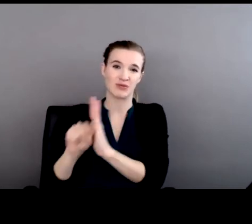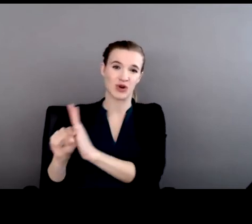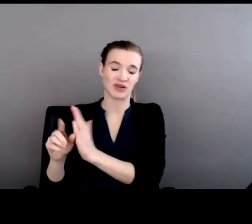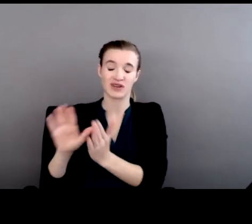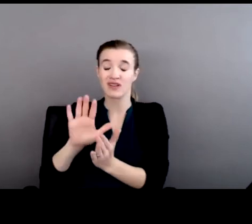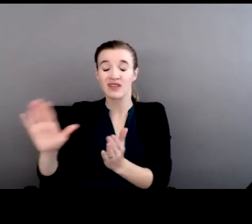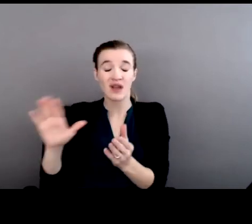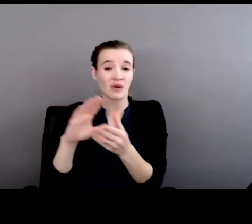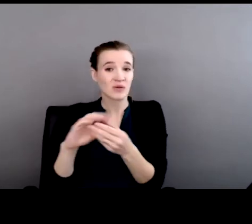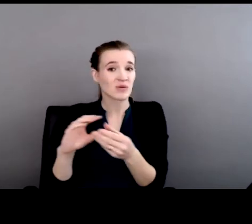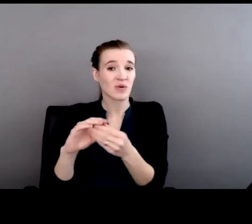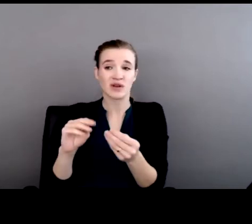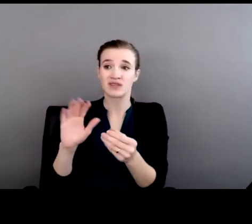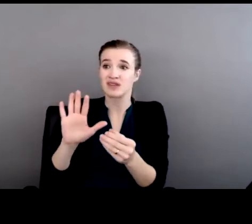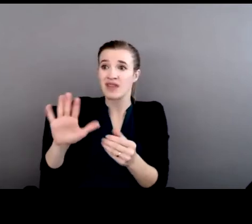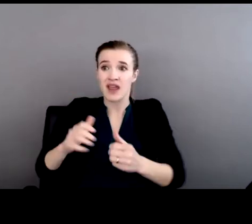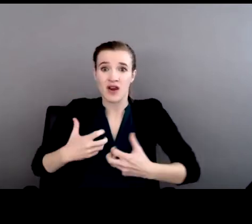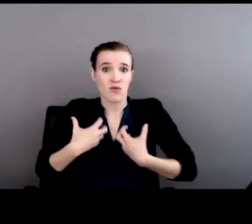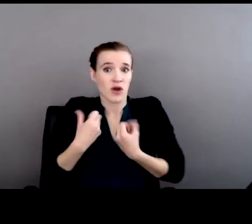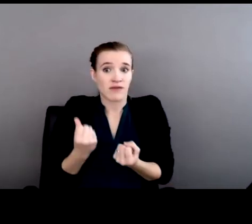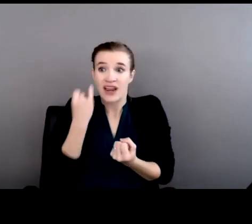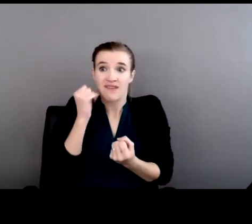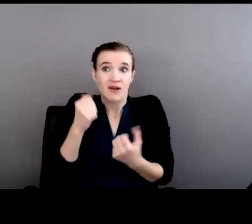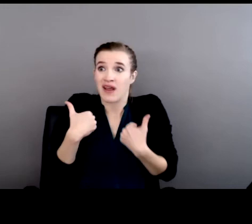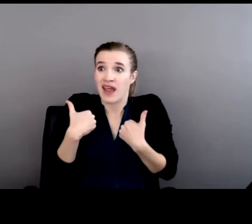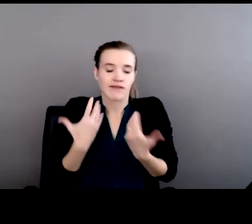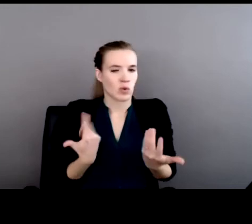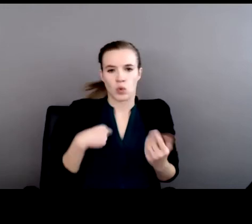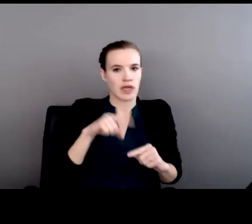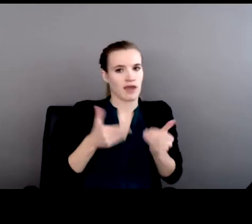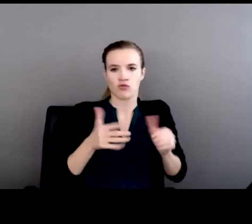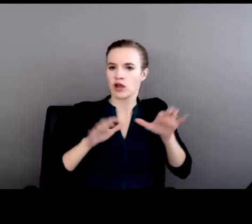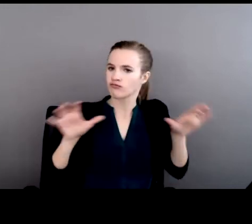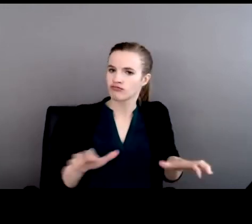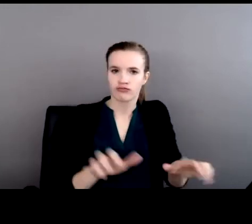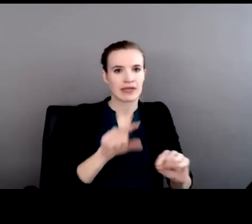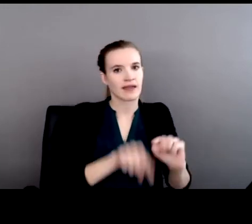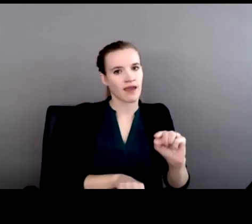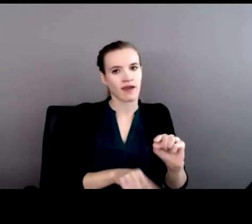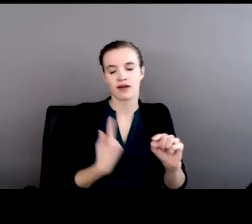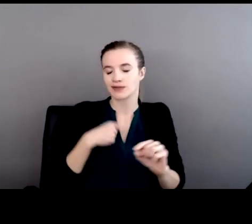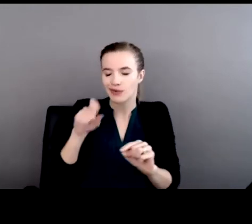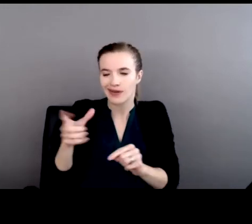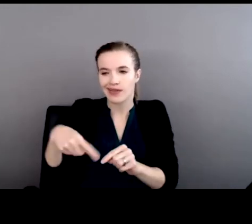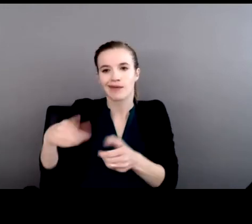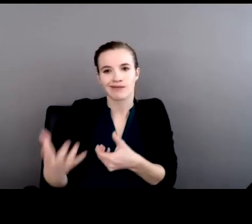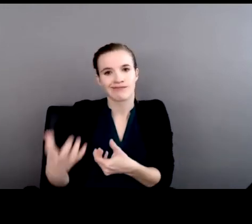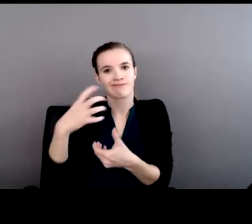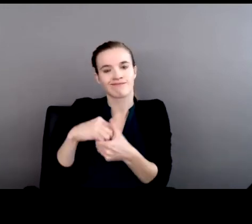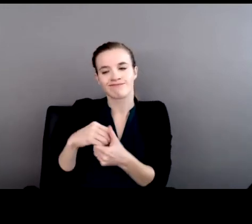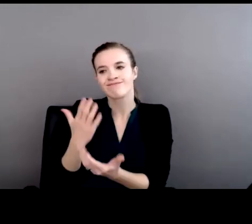without their bravery, without their courage, we would not be in a place to do this work and drive this work forward on a legislative or policy level.